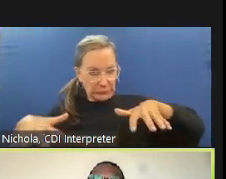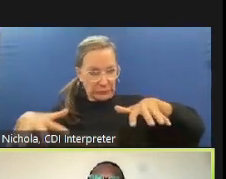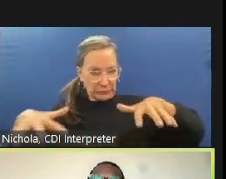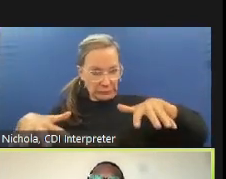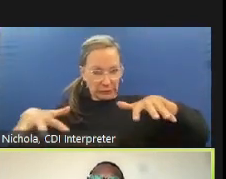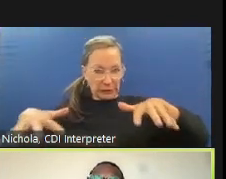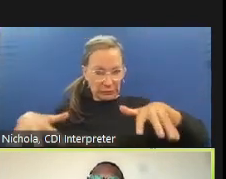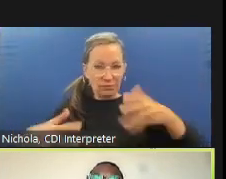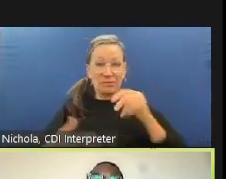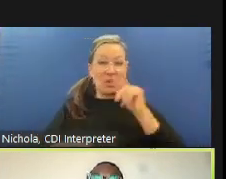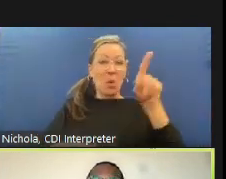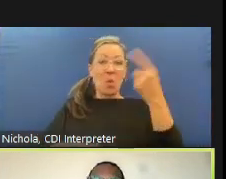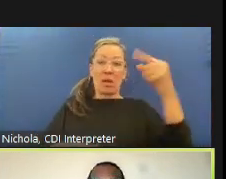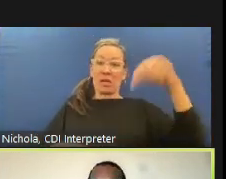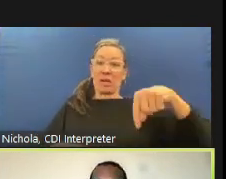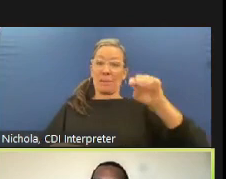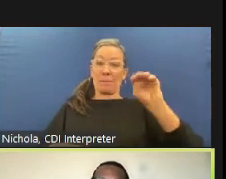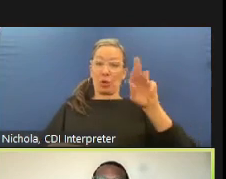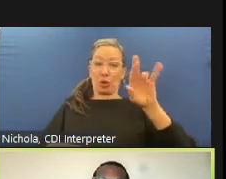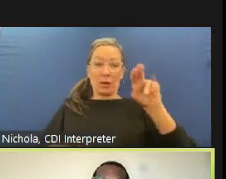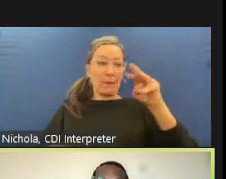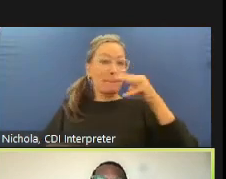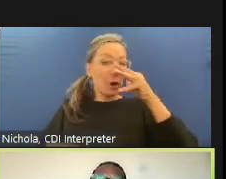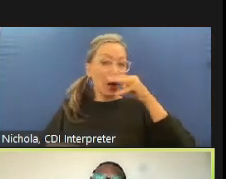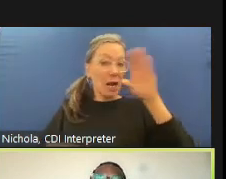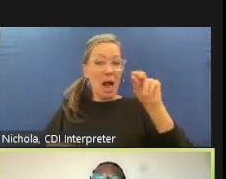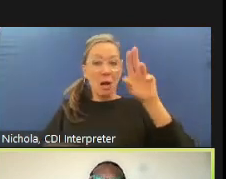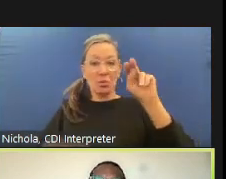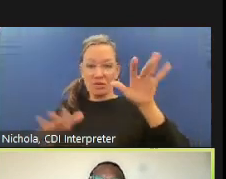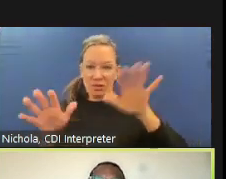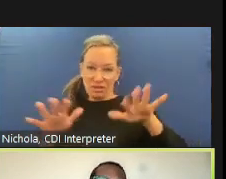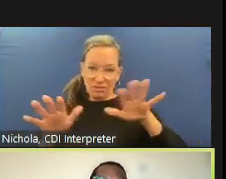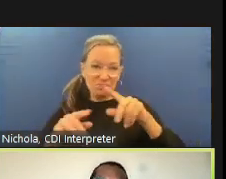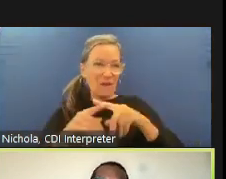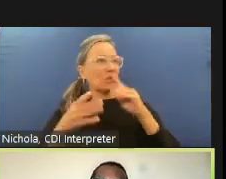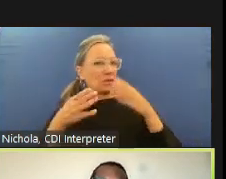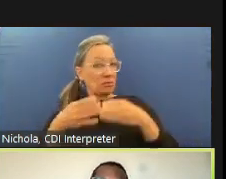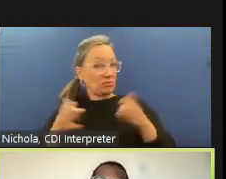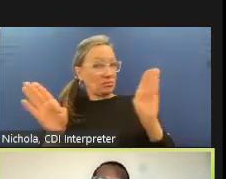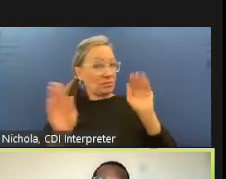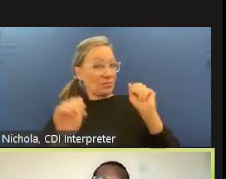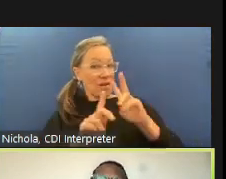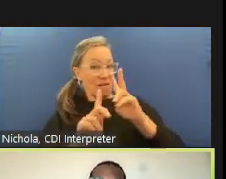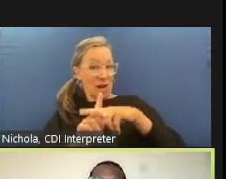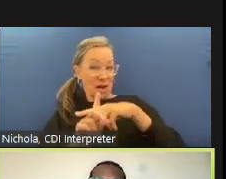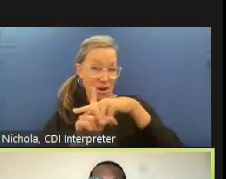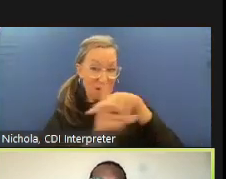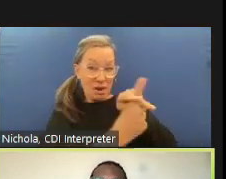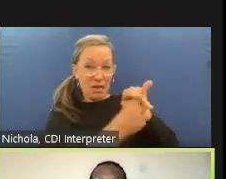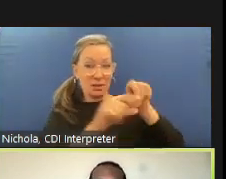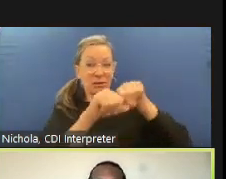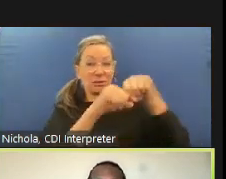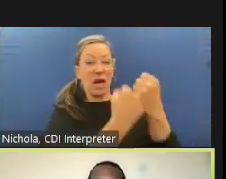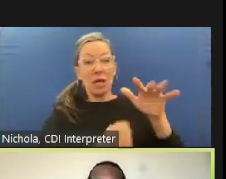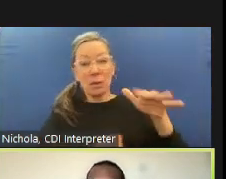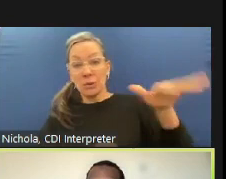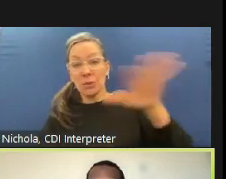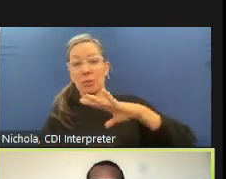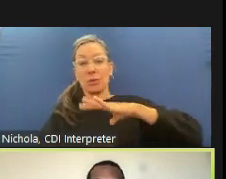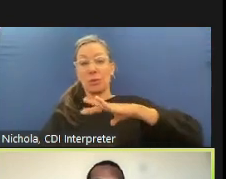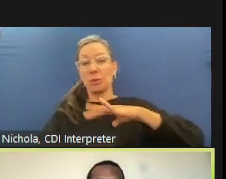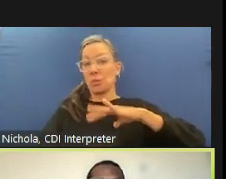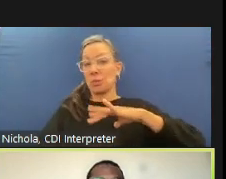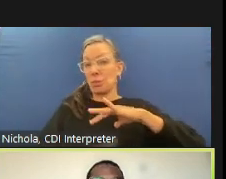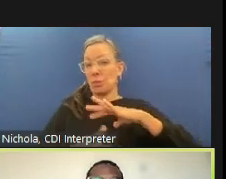improved um collaboratively with work from oversight supporting that and helping the community to channel those efforts